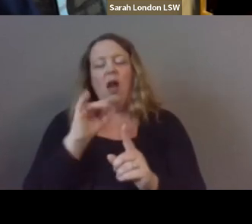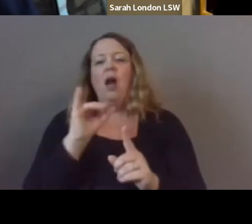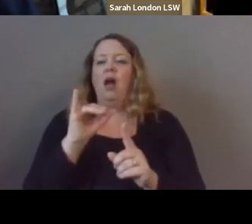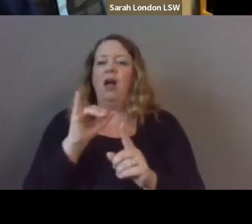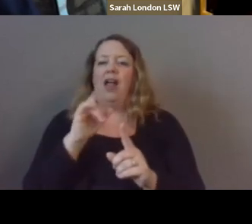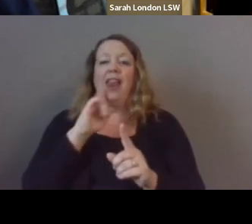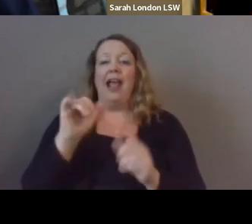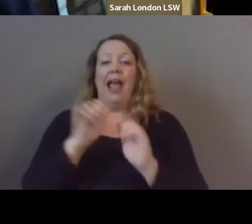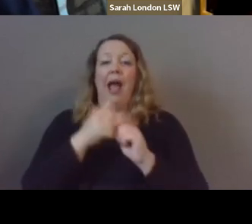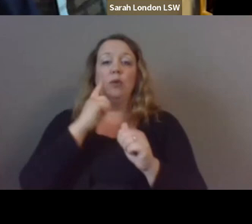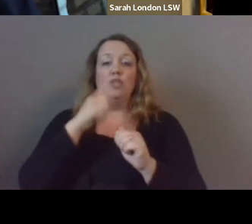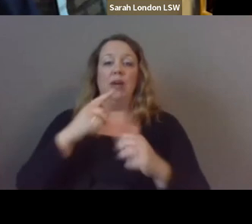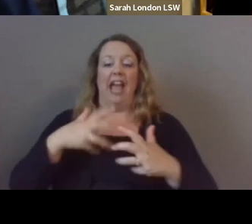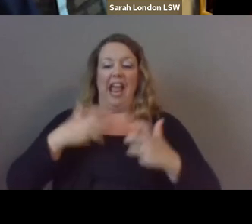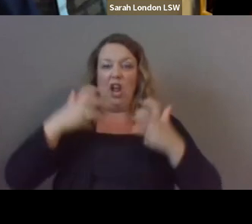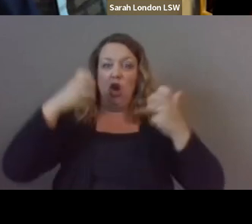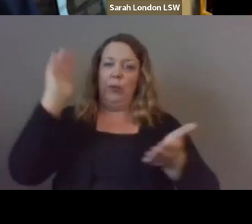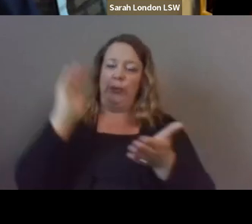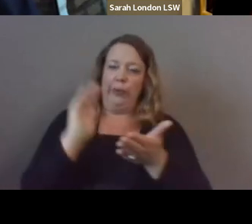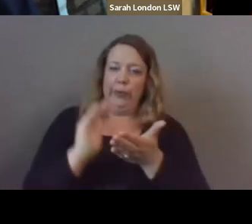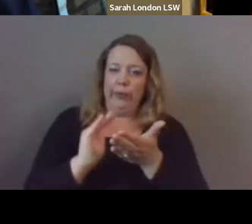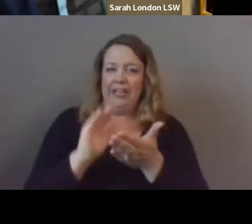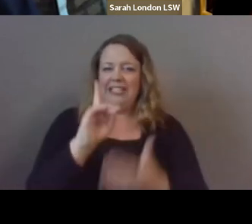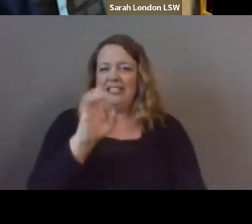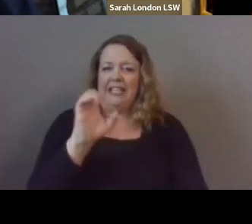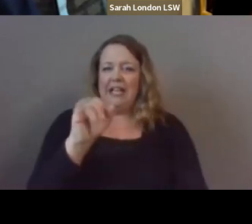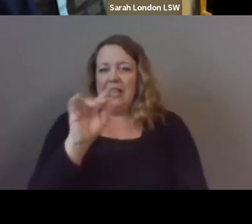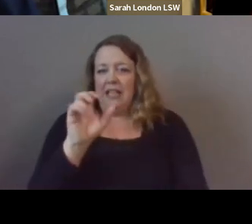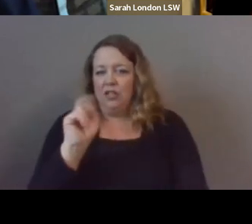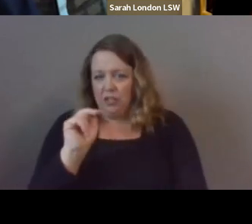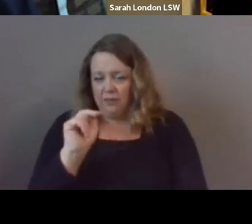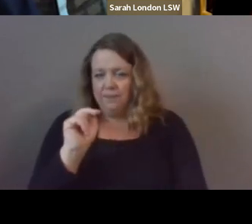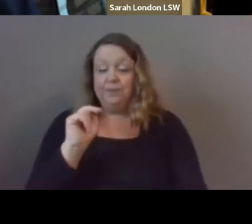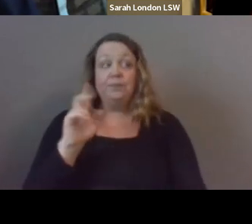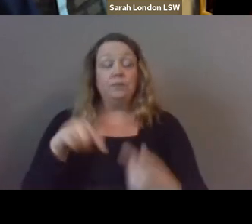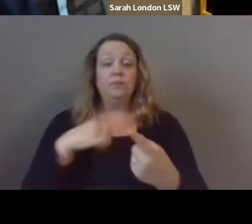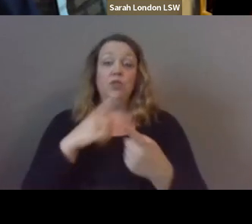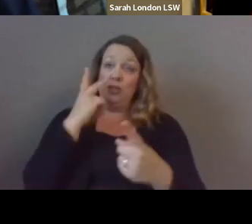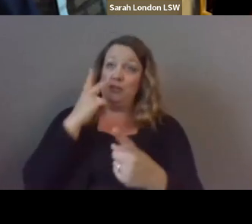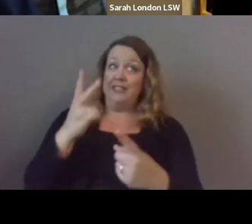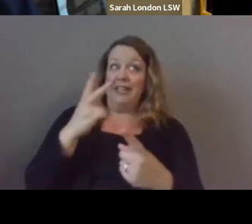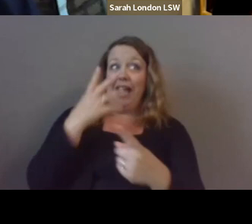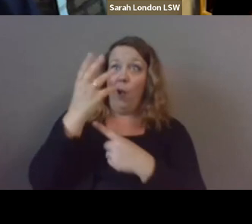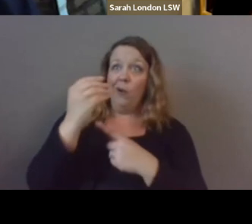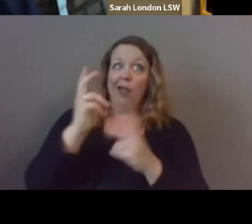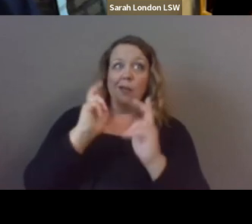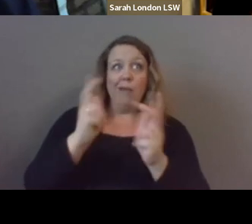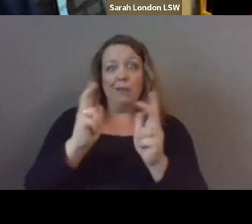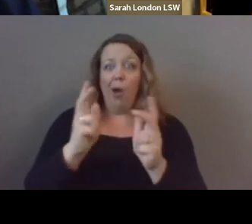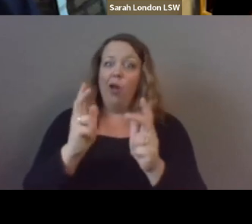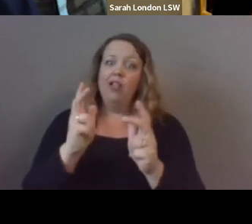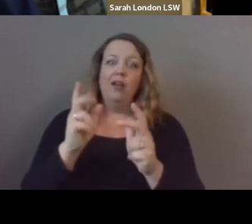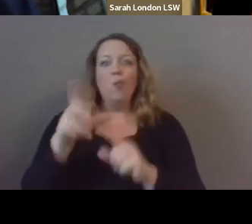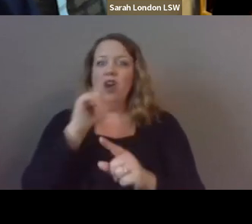-escalation of anger right so when that manifests itself out on the basketball court we're not running to go